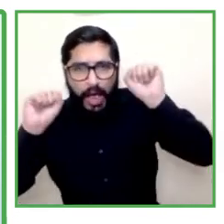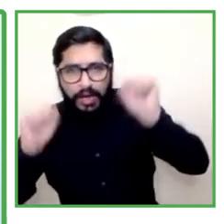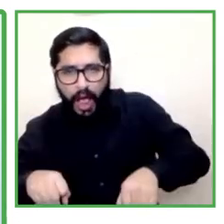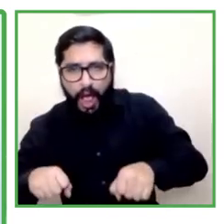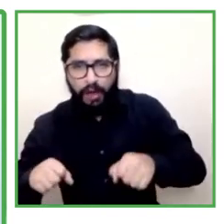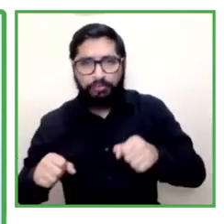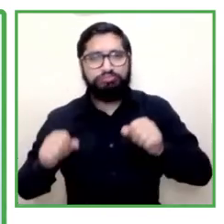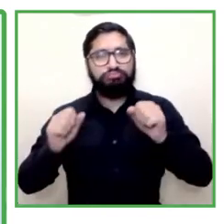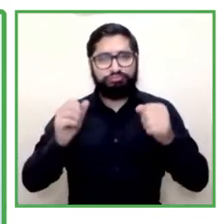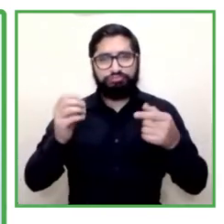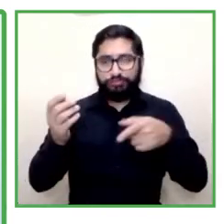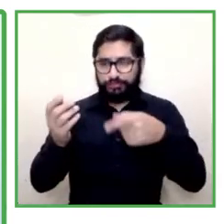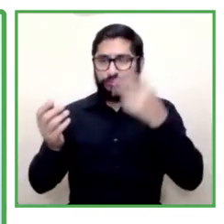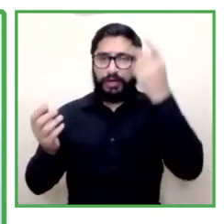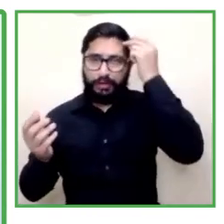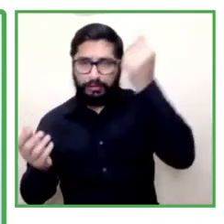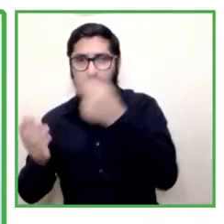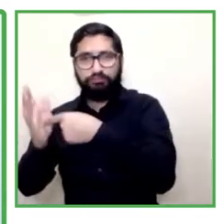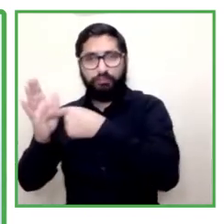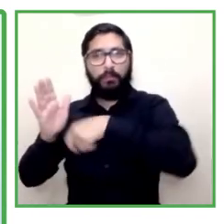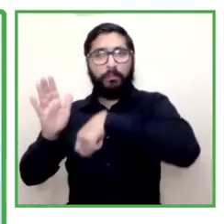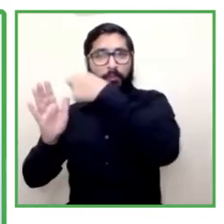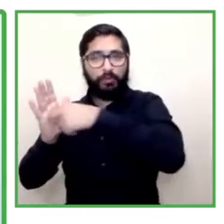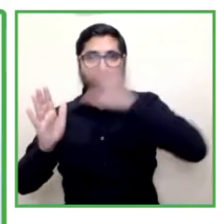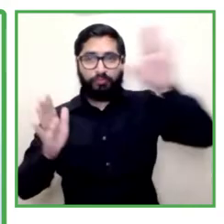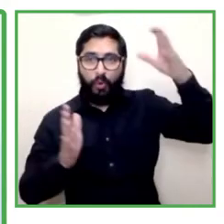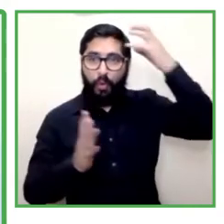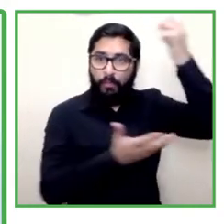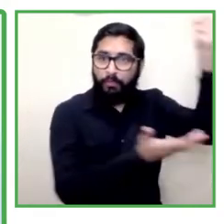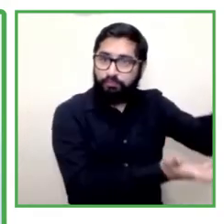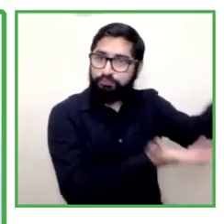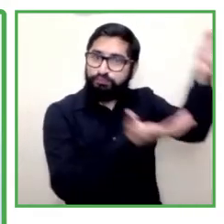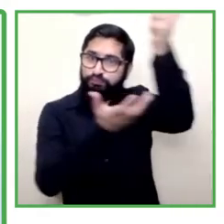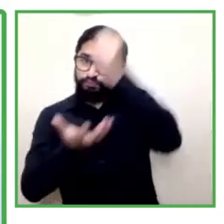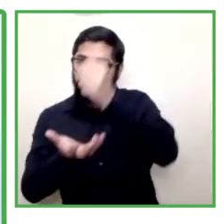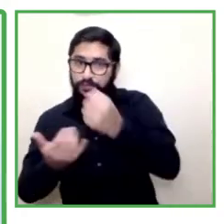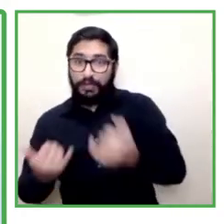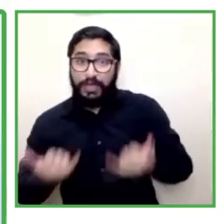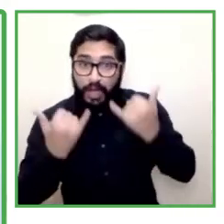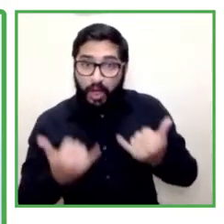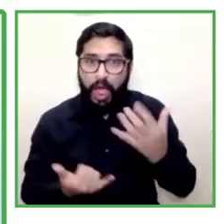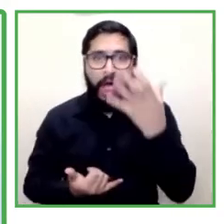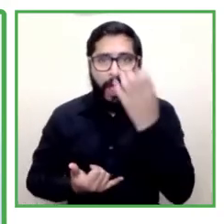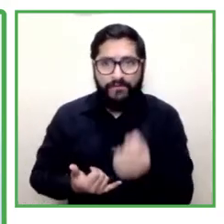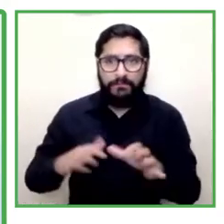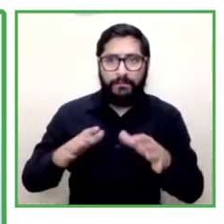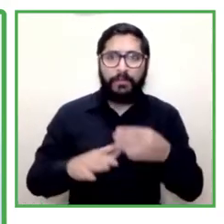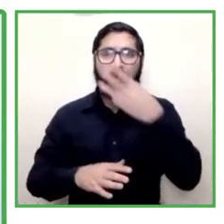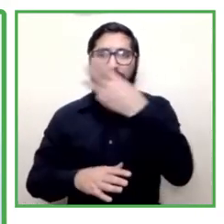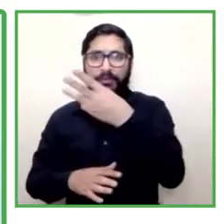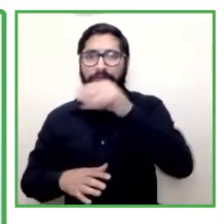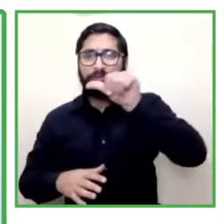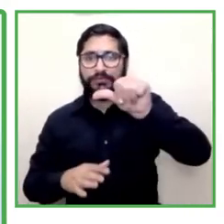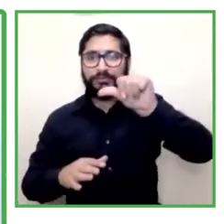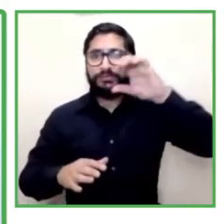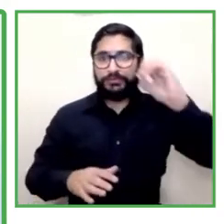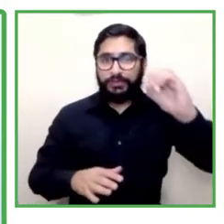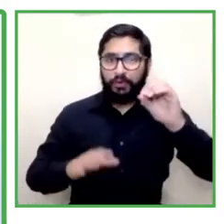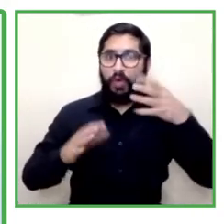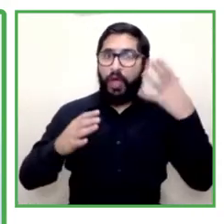social background they will be sustained now we have 3600